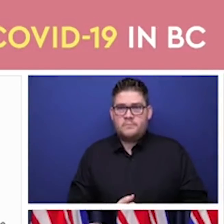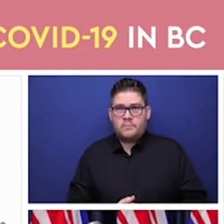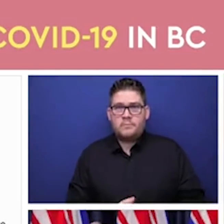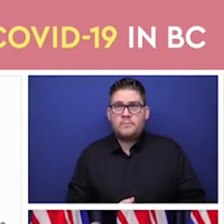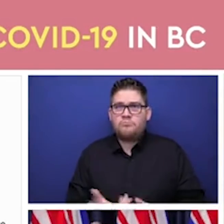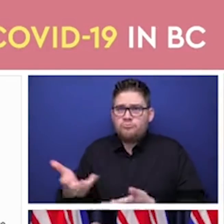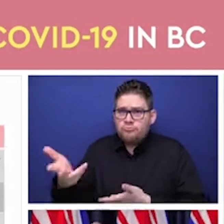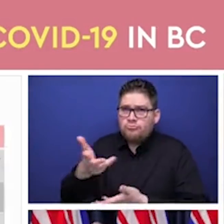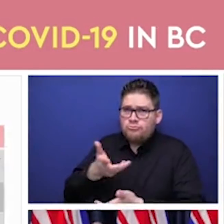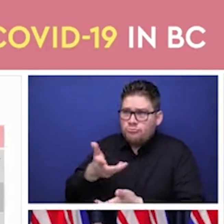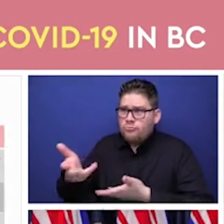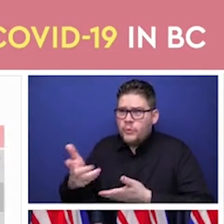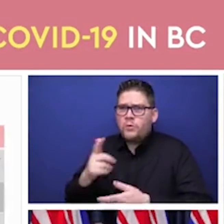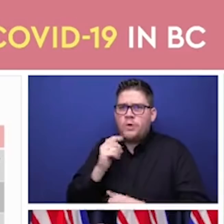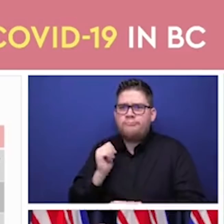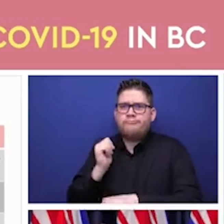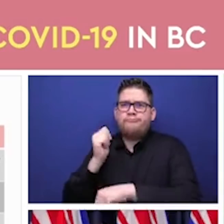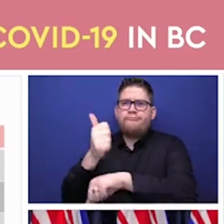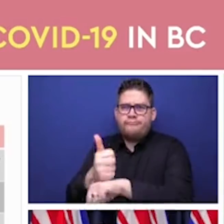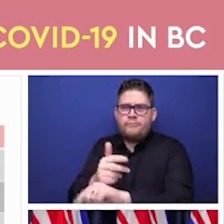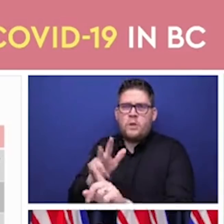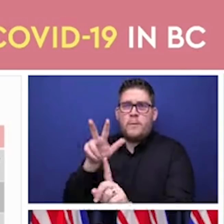vaccinated the week of March 22nd.